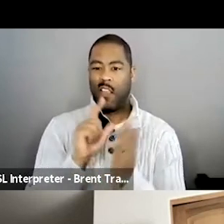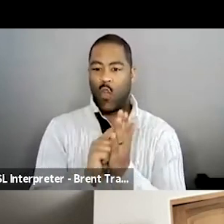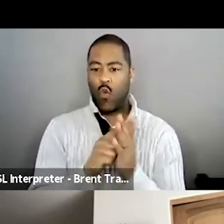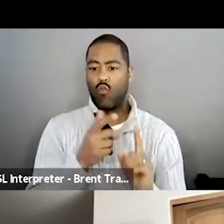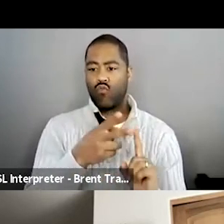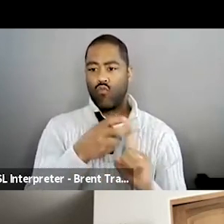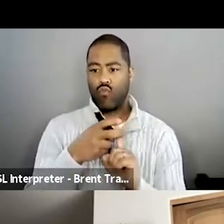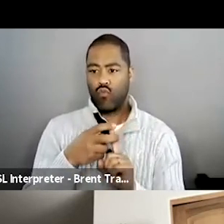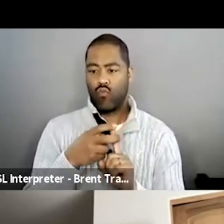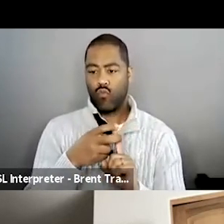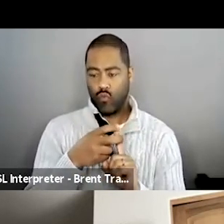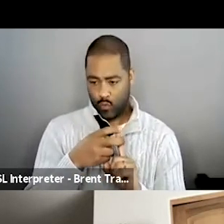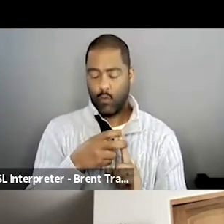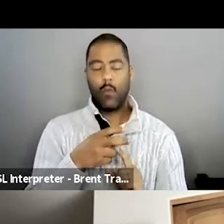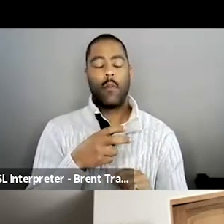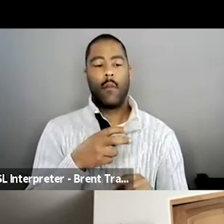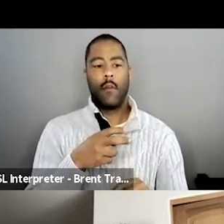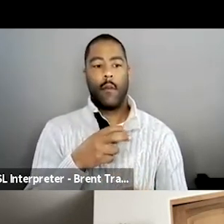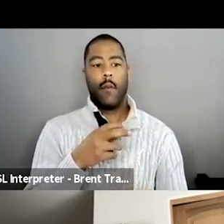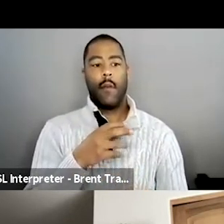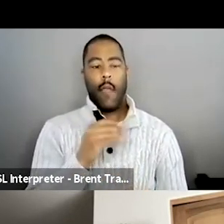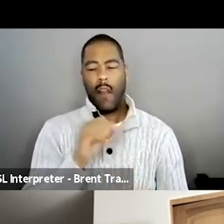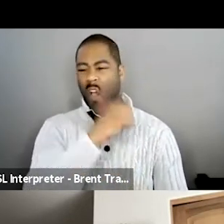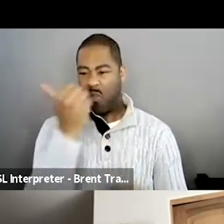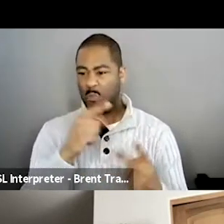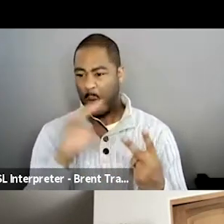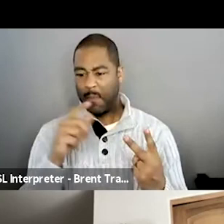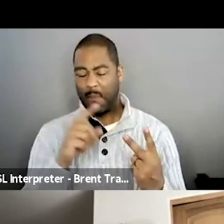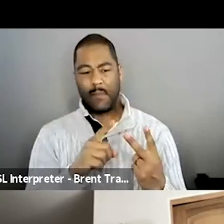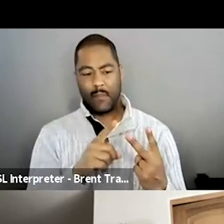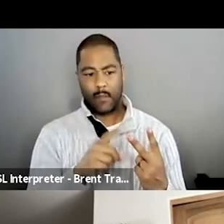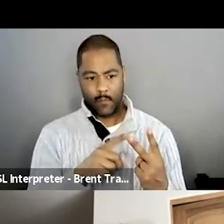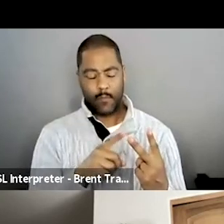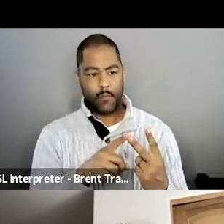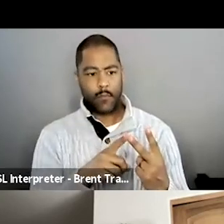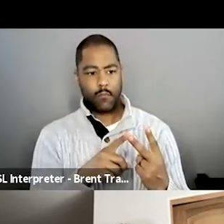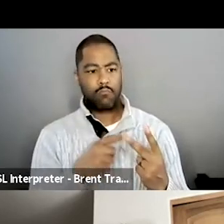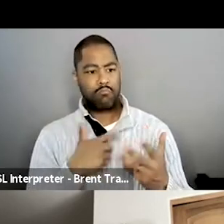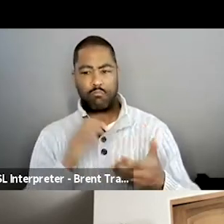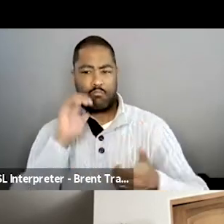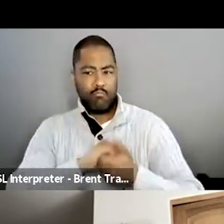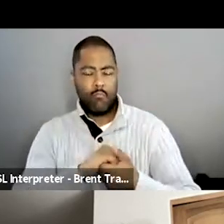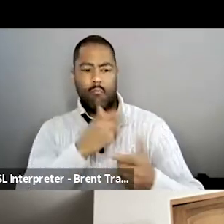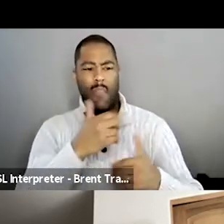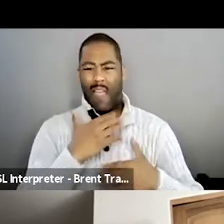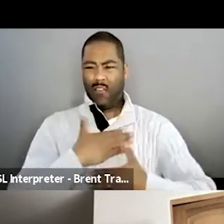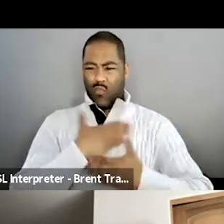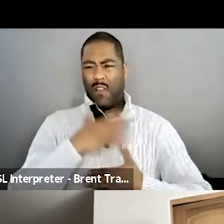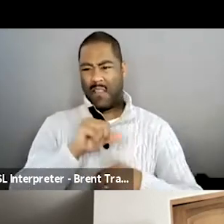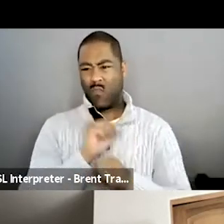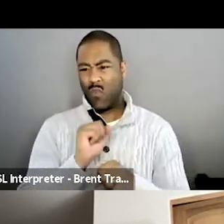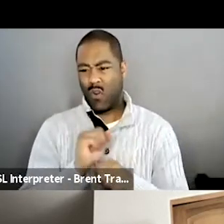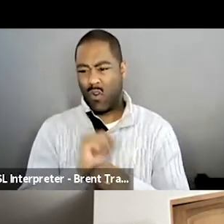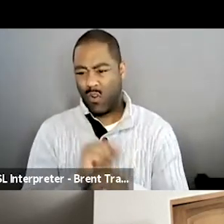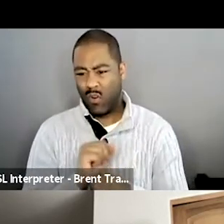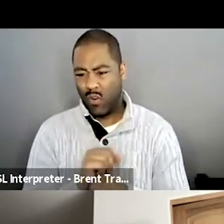essentially I want the same thing for myself. I want to work where I want to be and not see work as like a nine to five